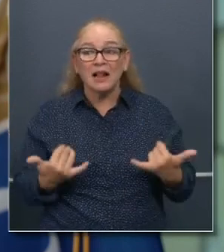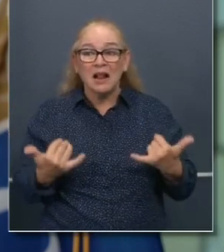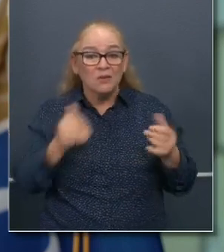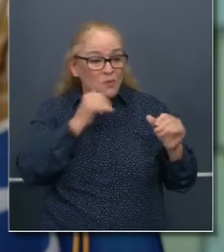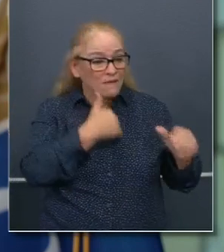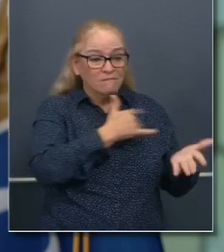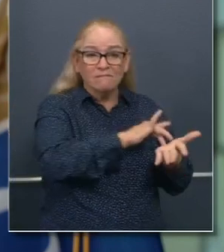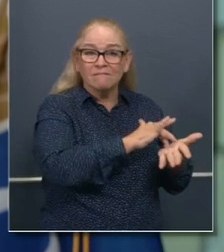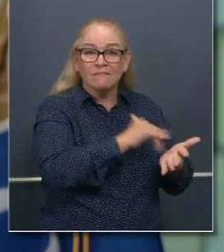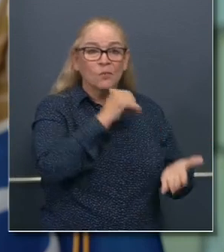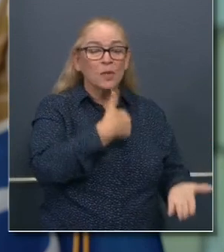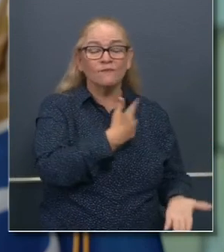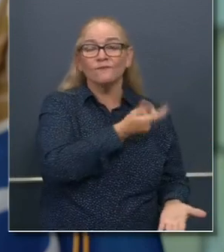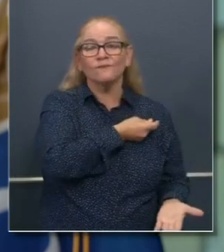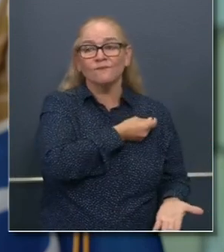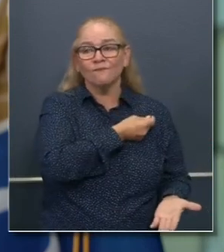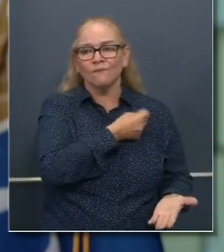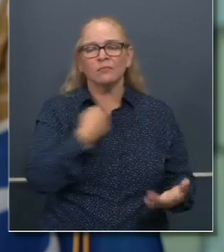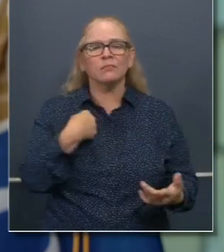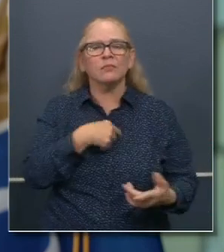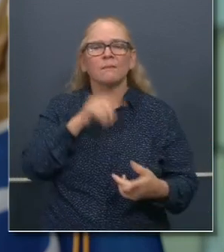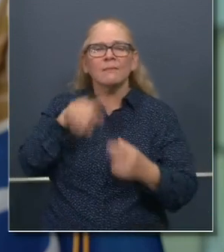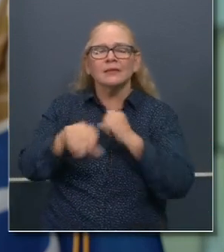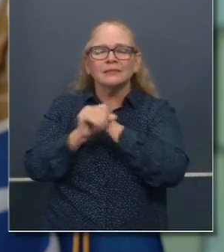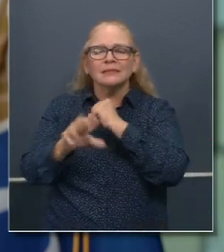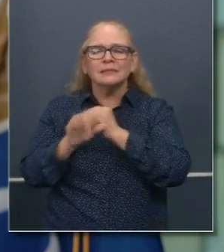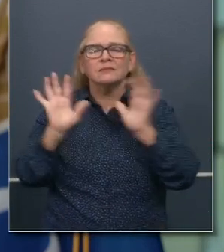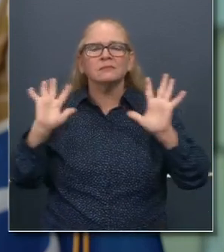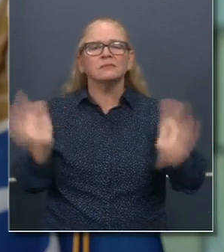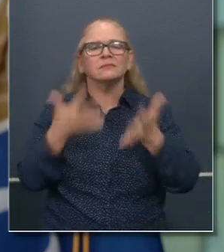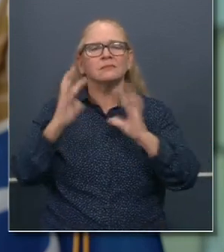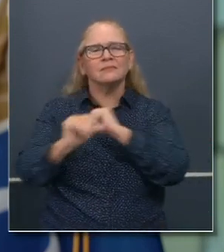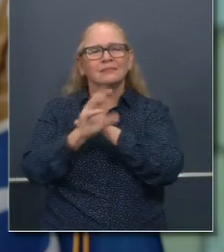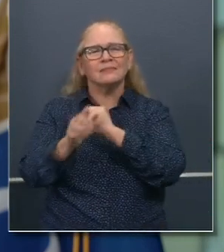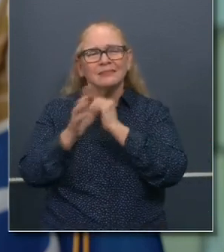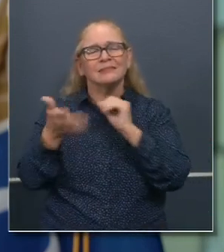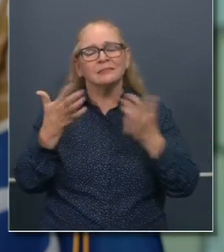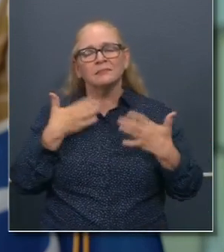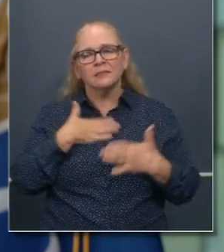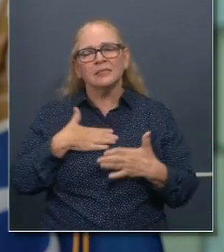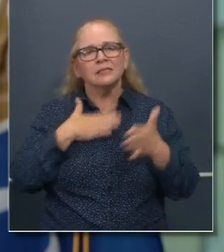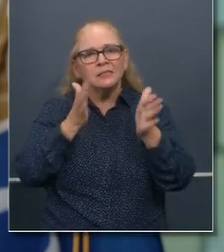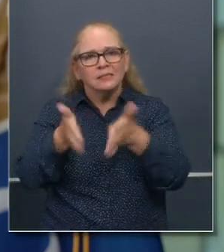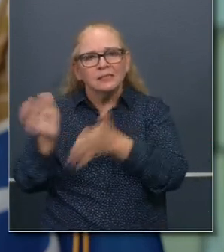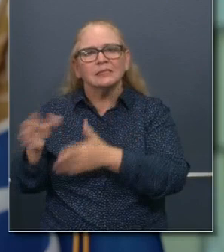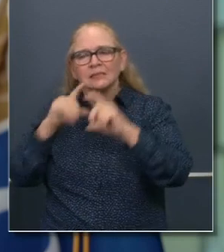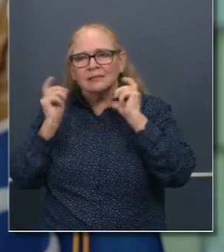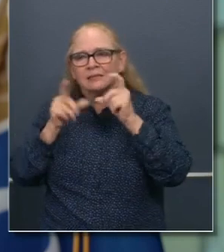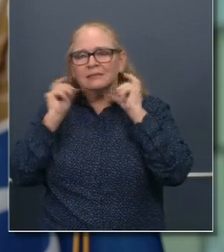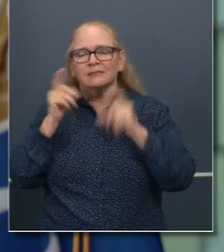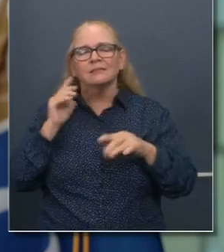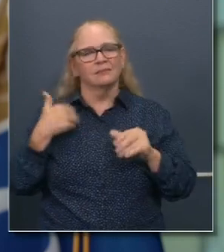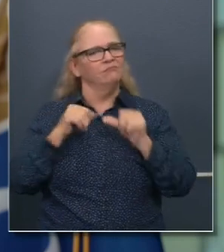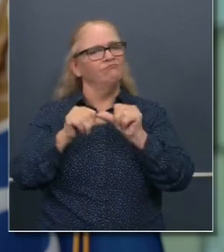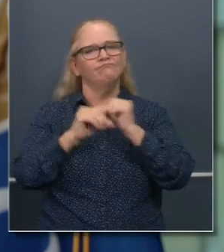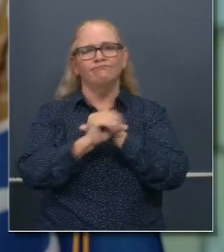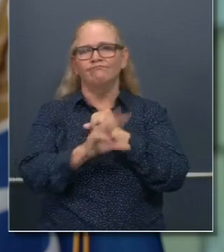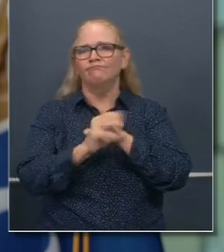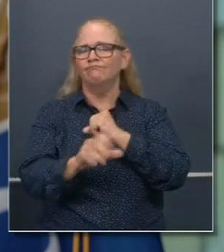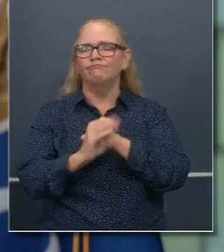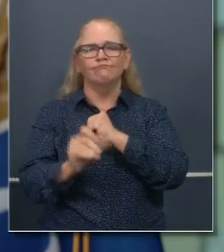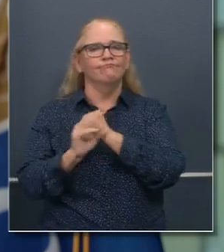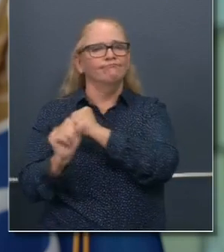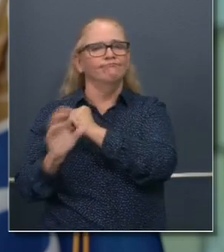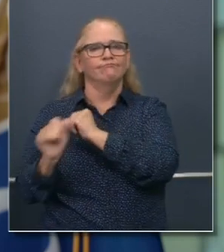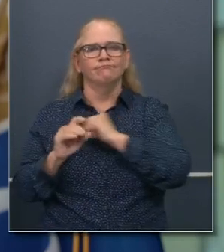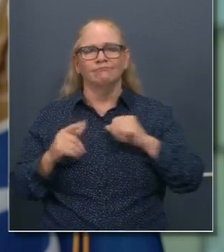public awareness campaign, an enforcement campaign, with any subsequent modifications to ensure that. Alex